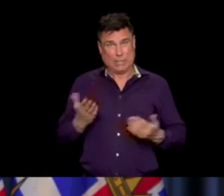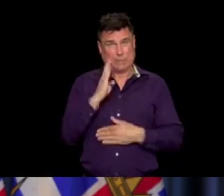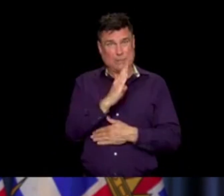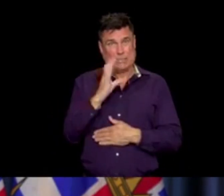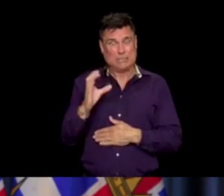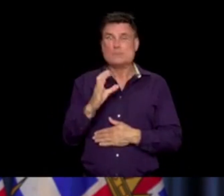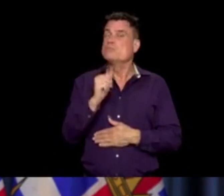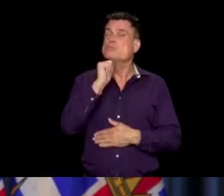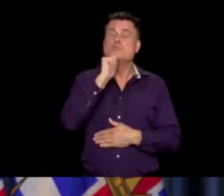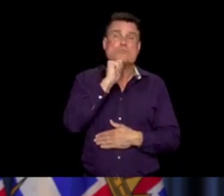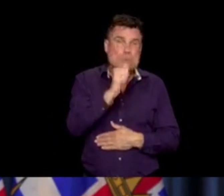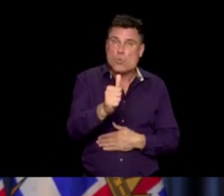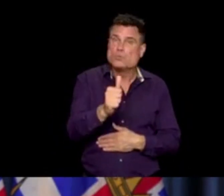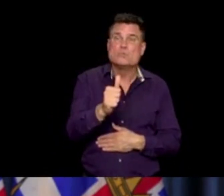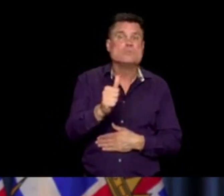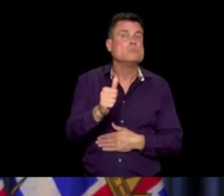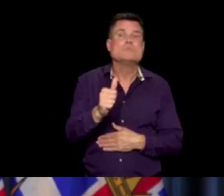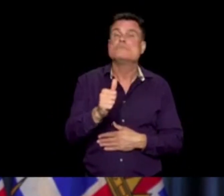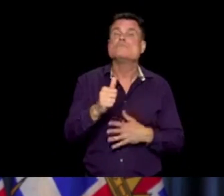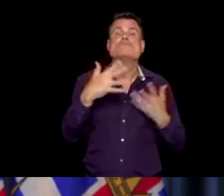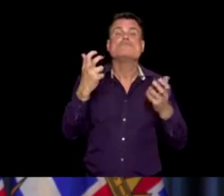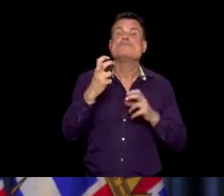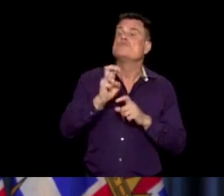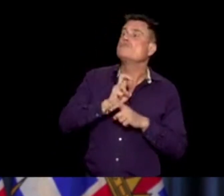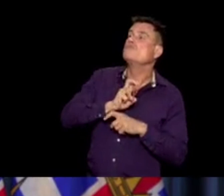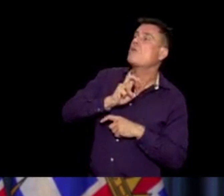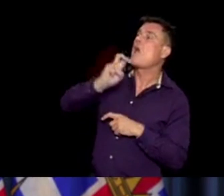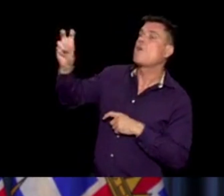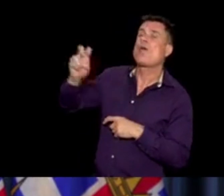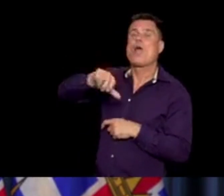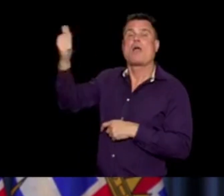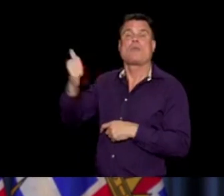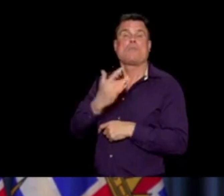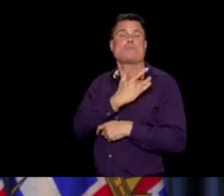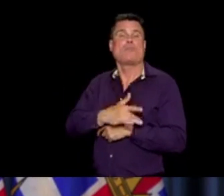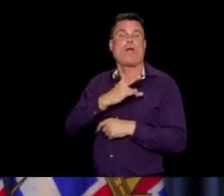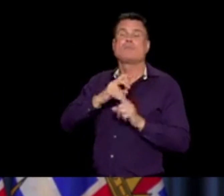that people in British Columbia have access here and have access to campsites,